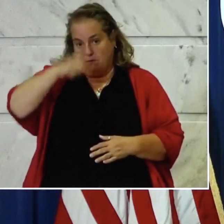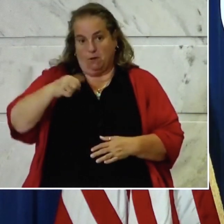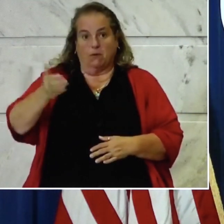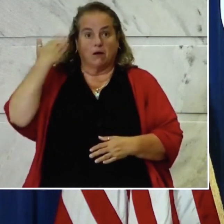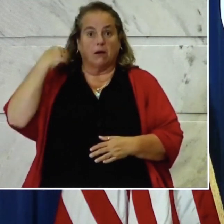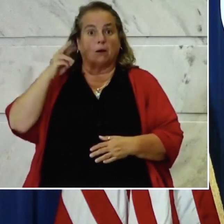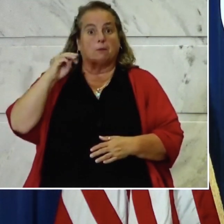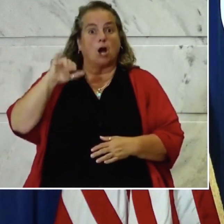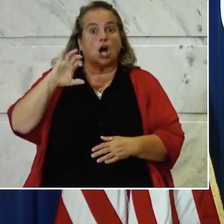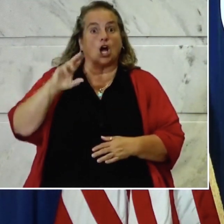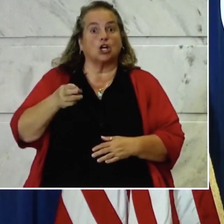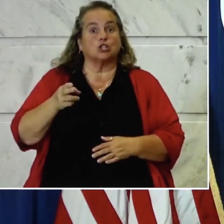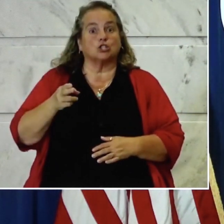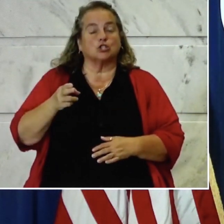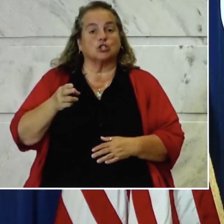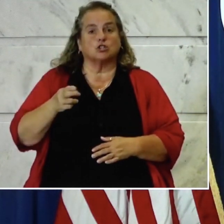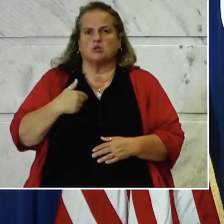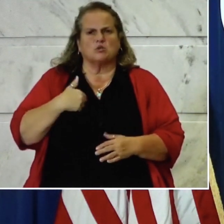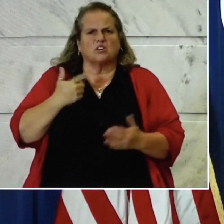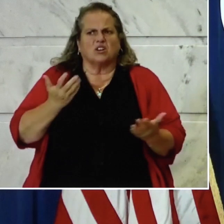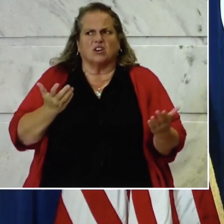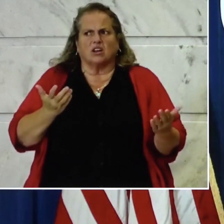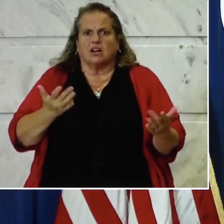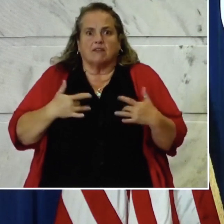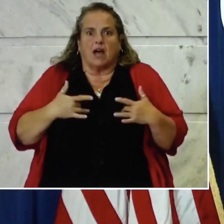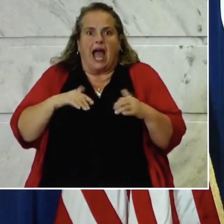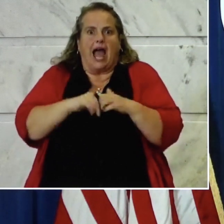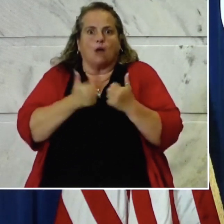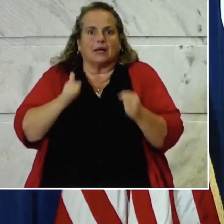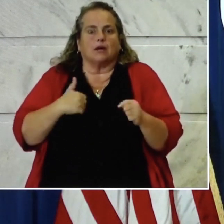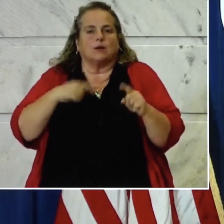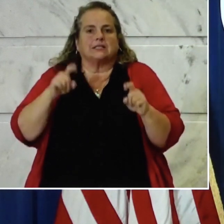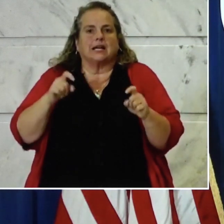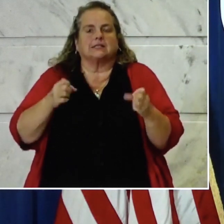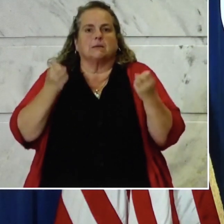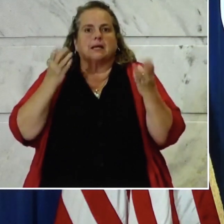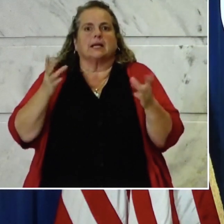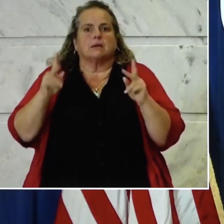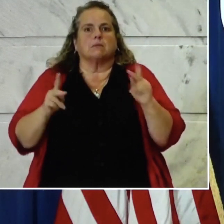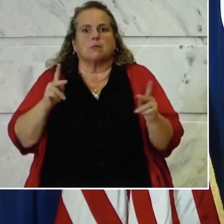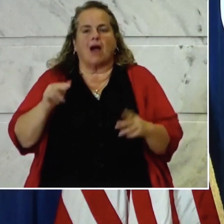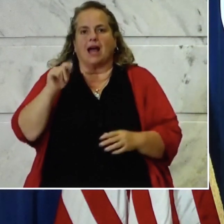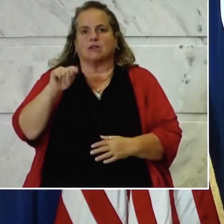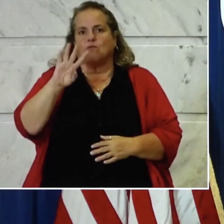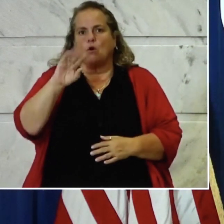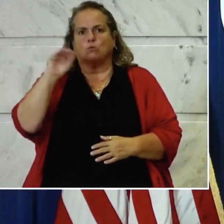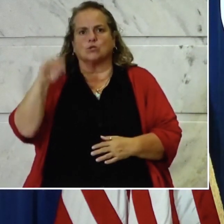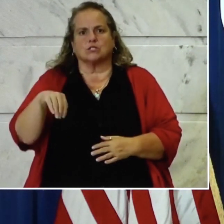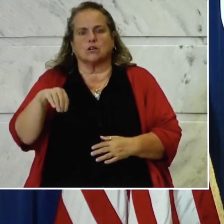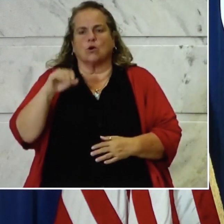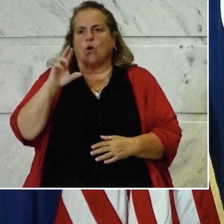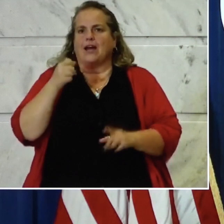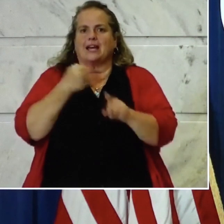March when we didn't know if we were ever going to be able to test remotely that 4 percent or hit that 60